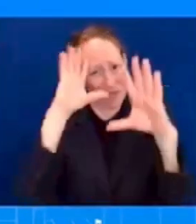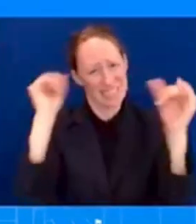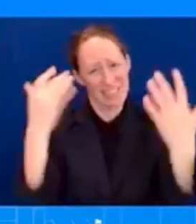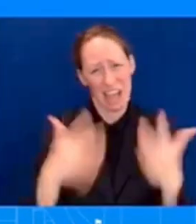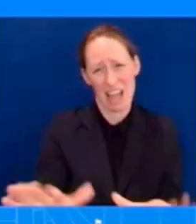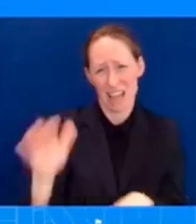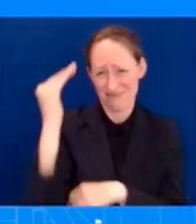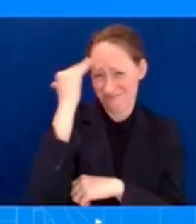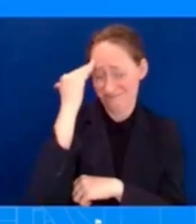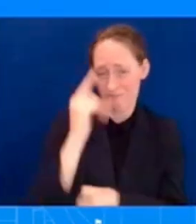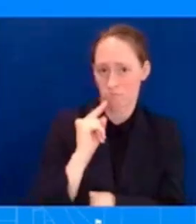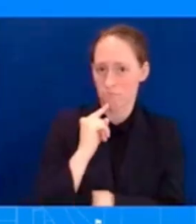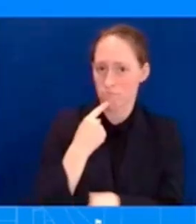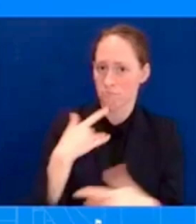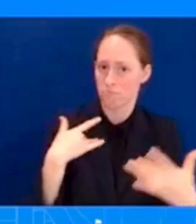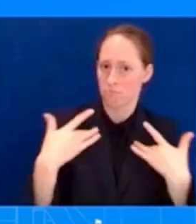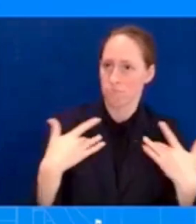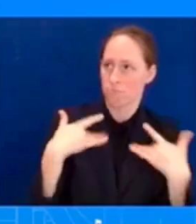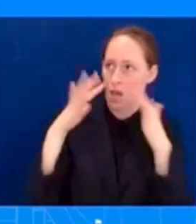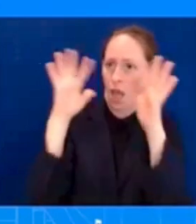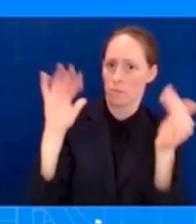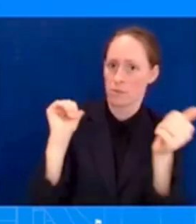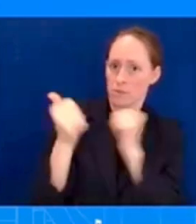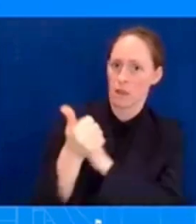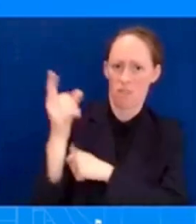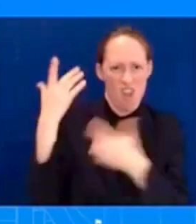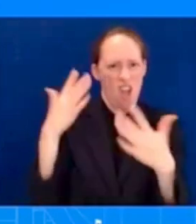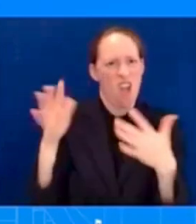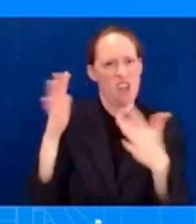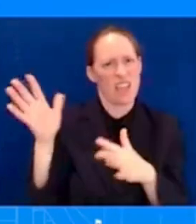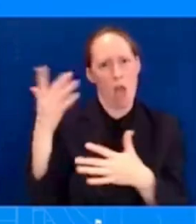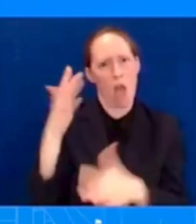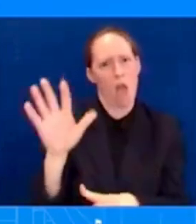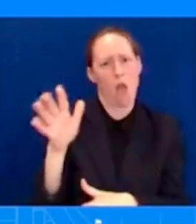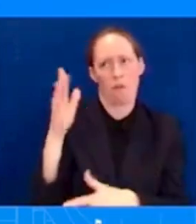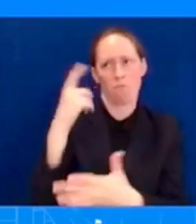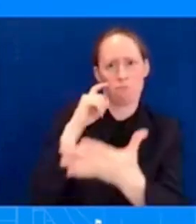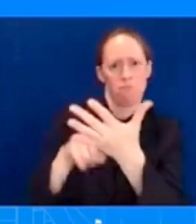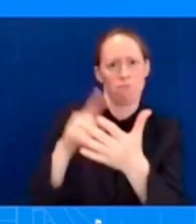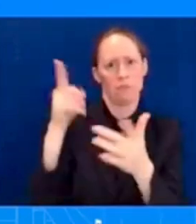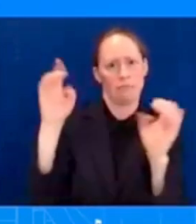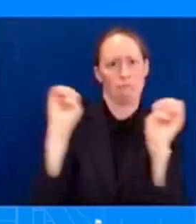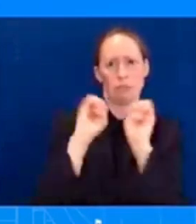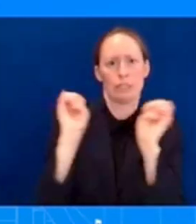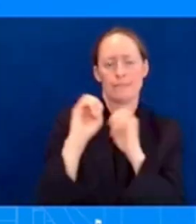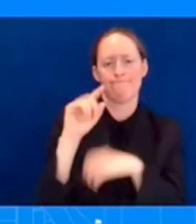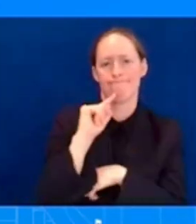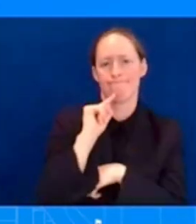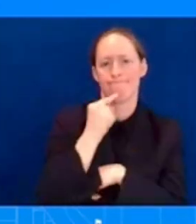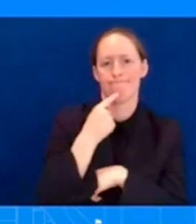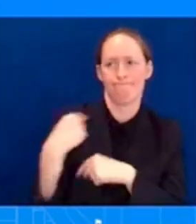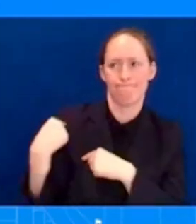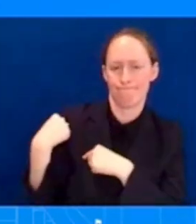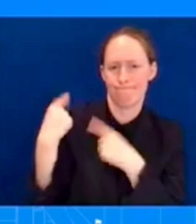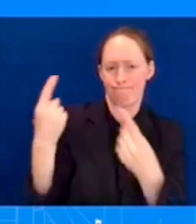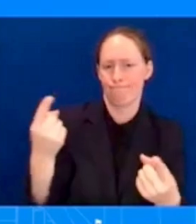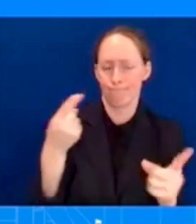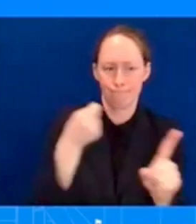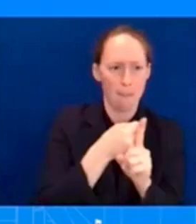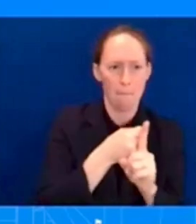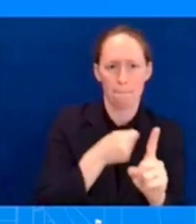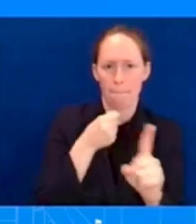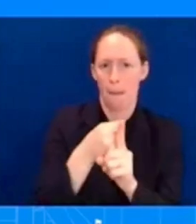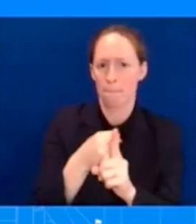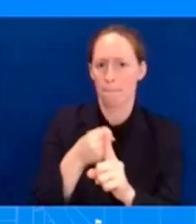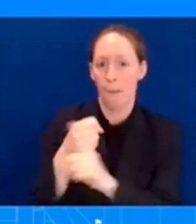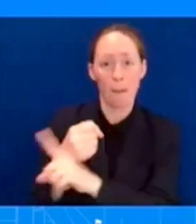since day one, saying that it is, climate change is one of the four crises that we had to deal with coming in,